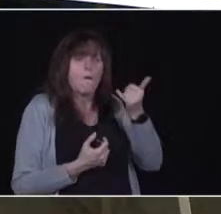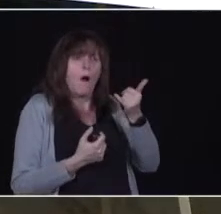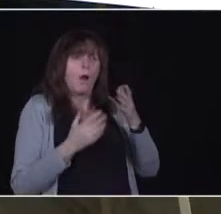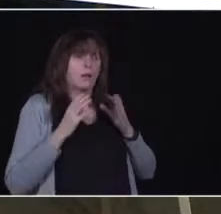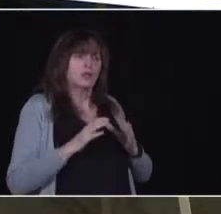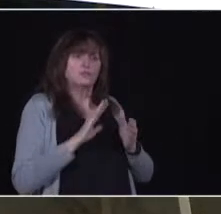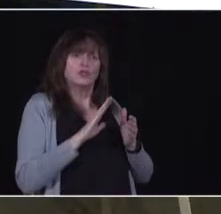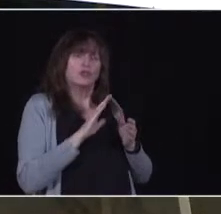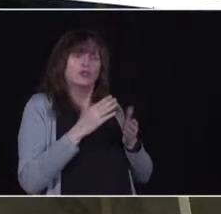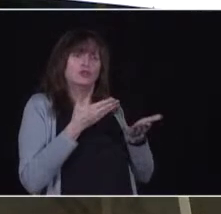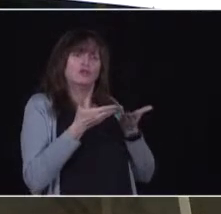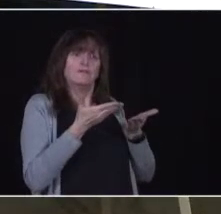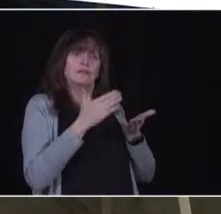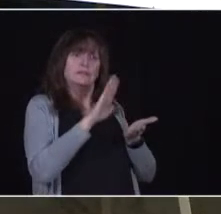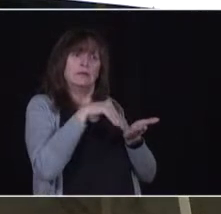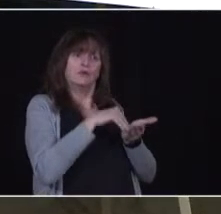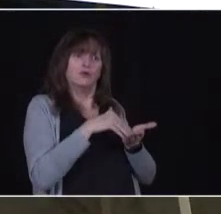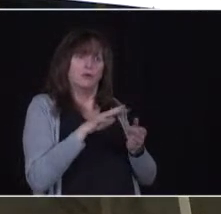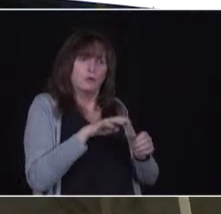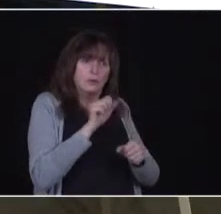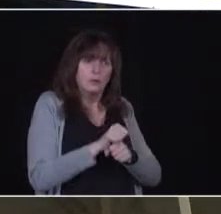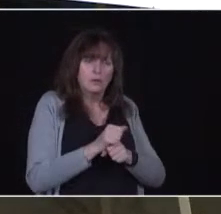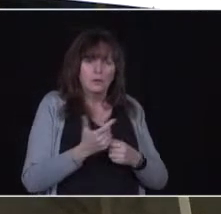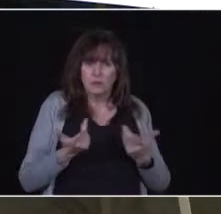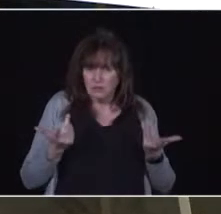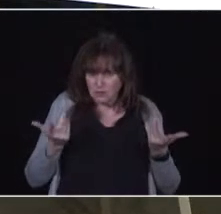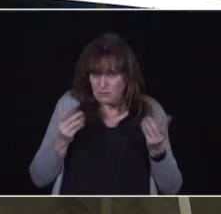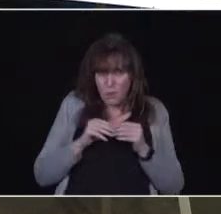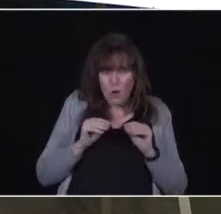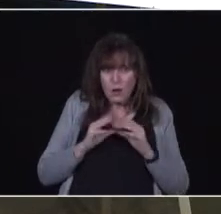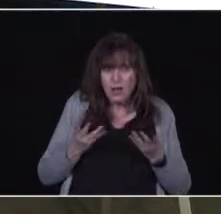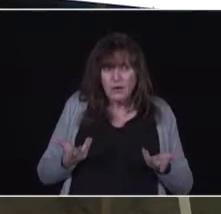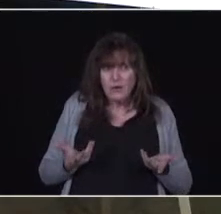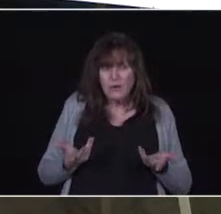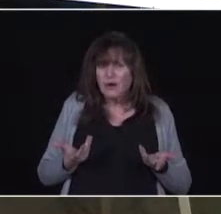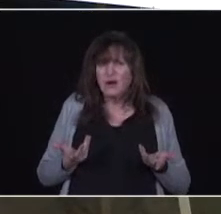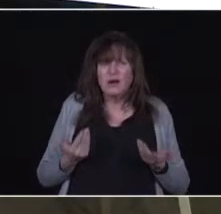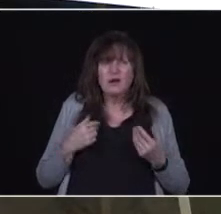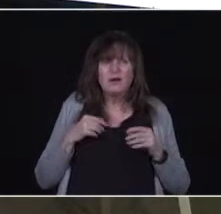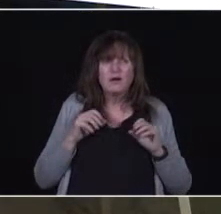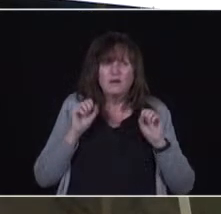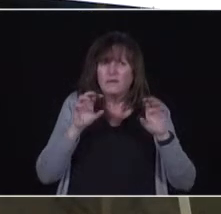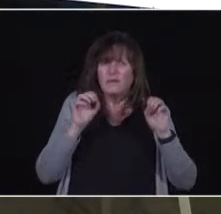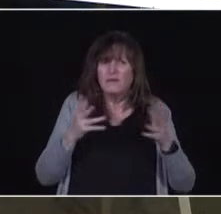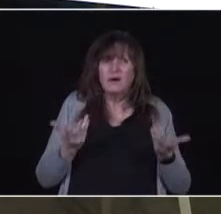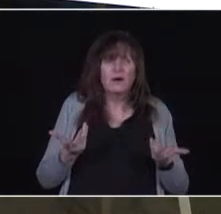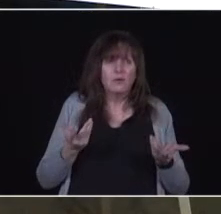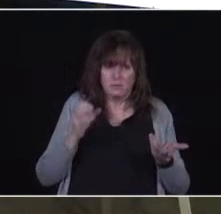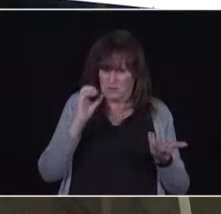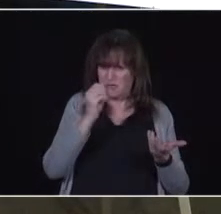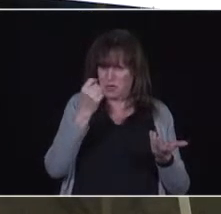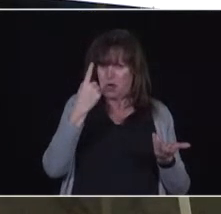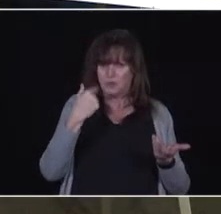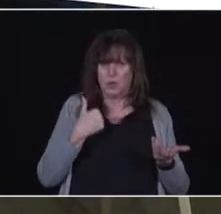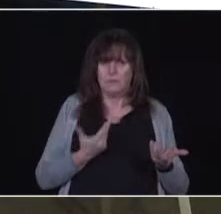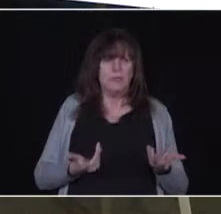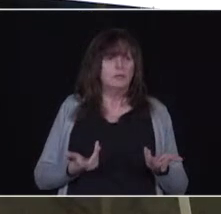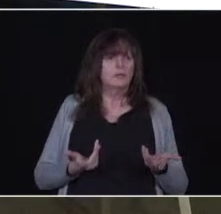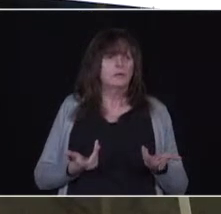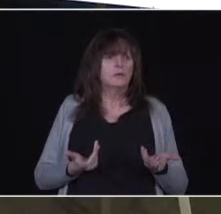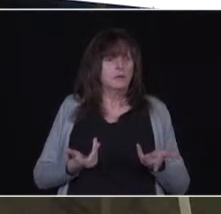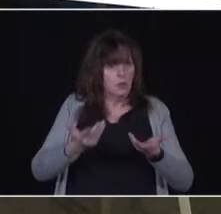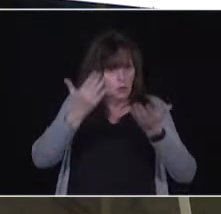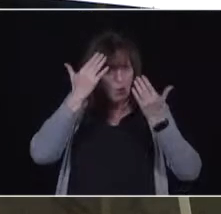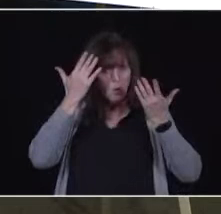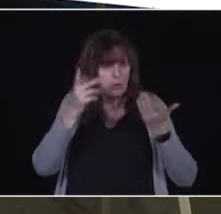also. I'm not sure how much more specific we would have to be for the people of Ontario to take that, know when the date is, when they can go